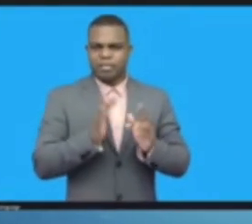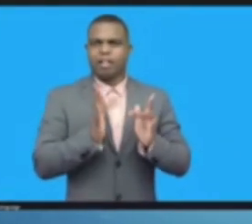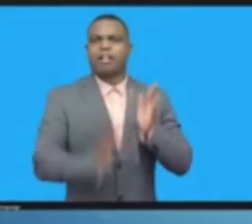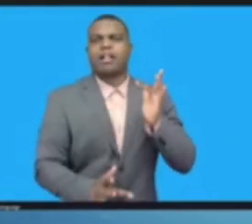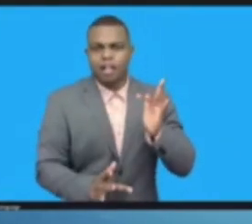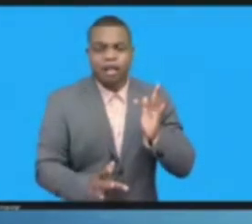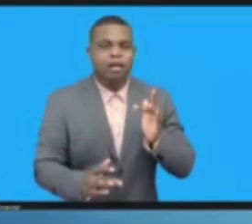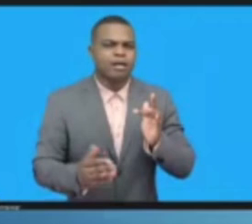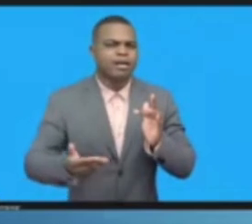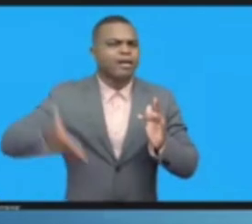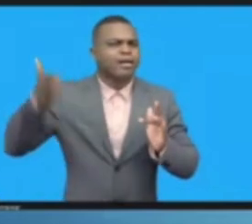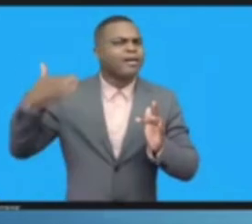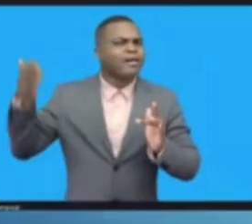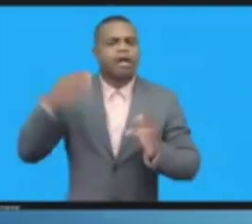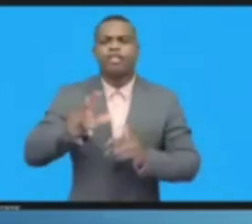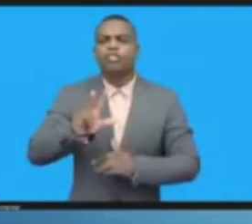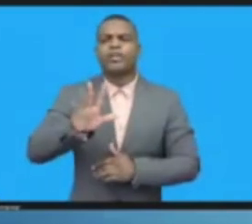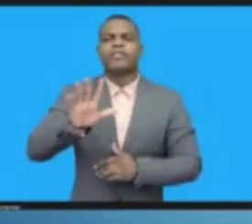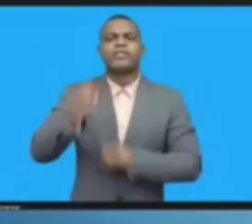other policymakers.